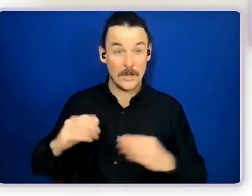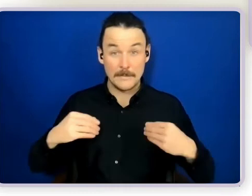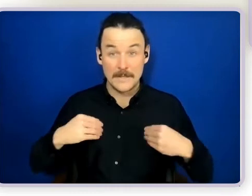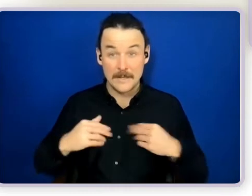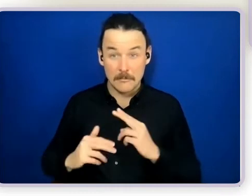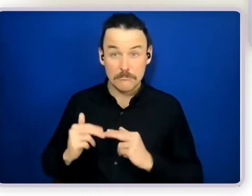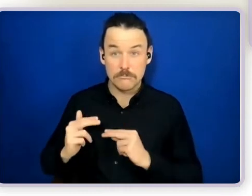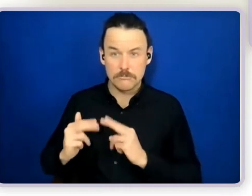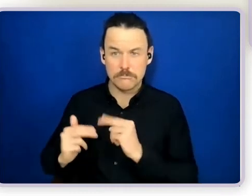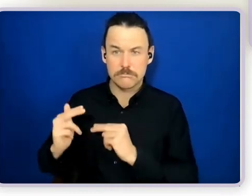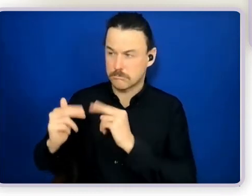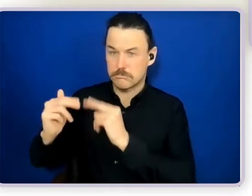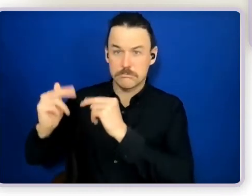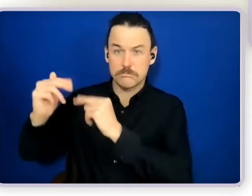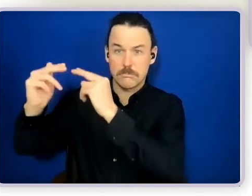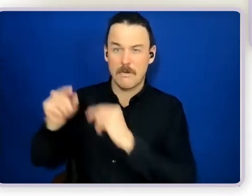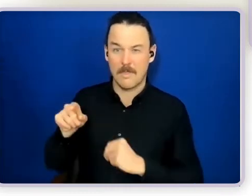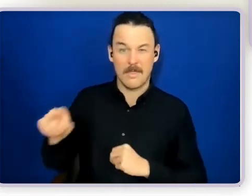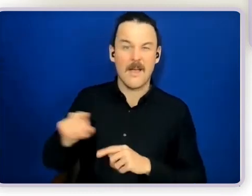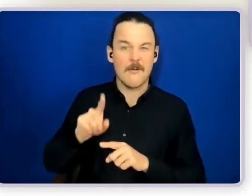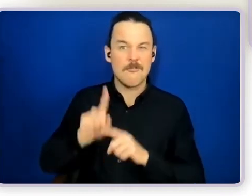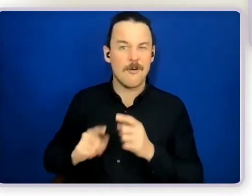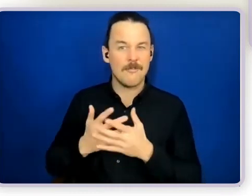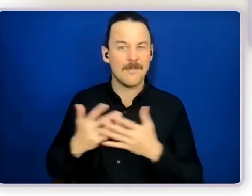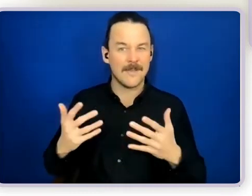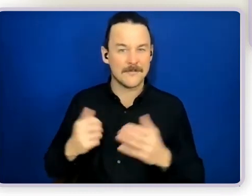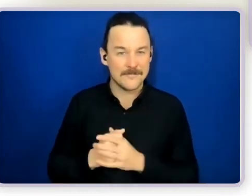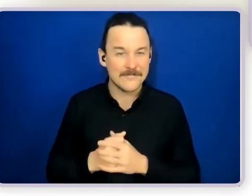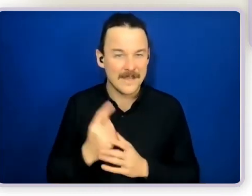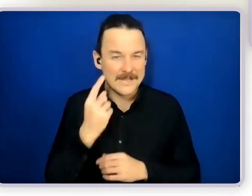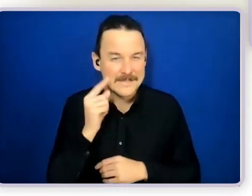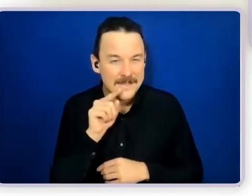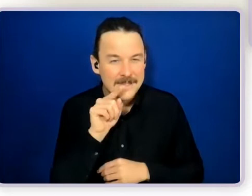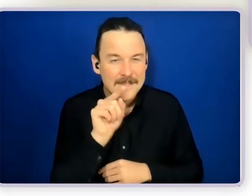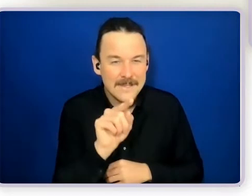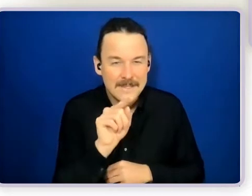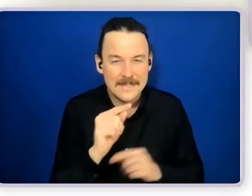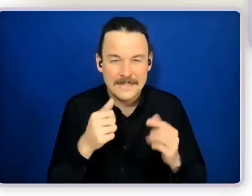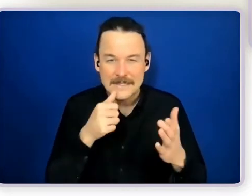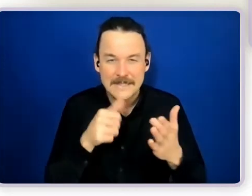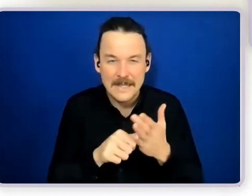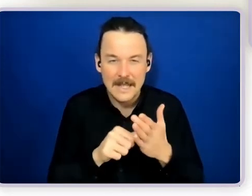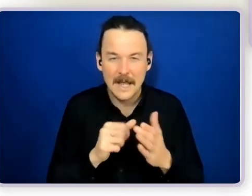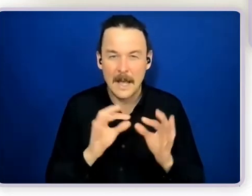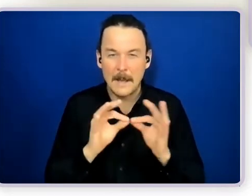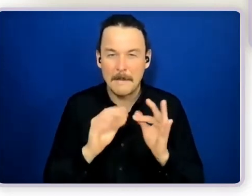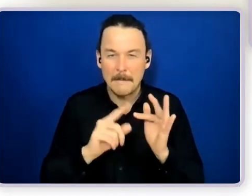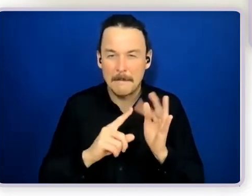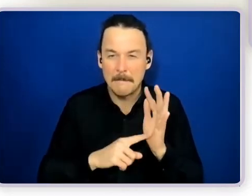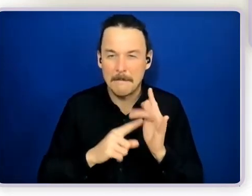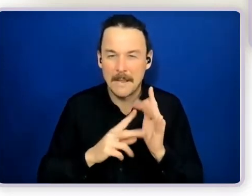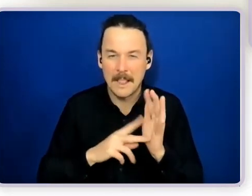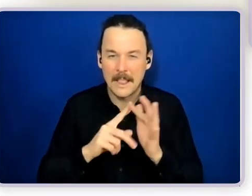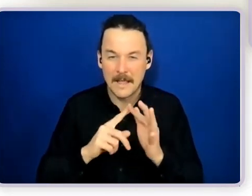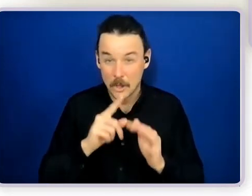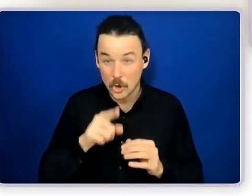You can see the little images here. Can you believe it designs and a card, an image of a card that she makes and now sells?